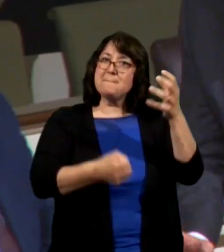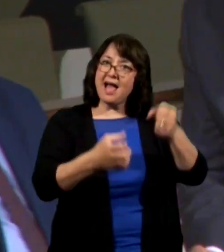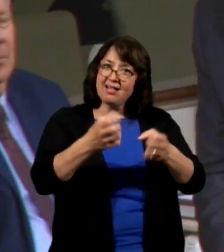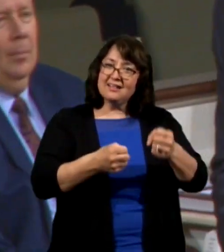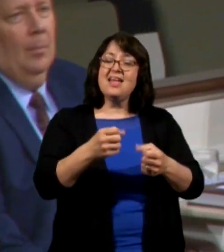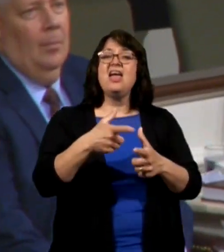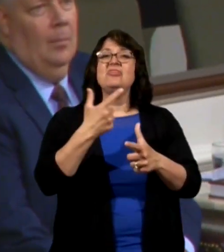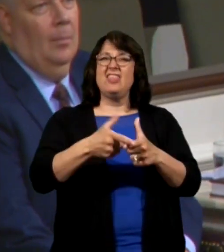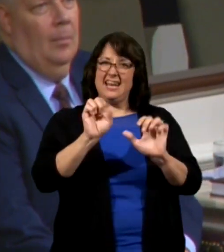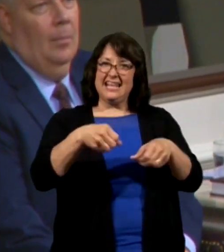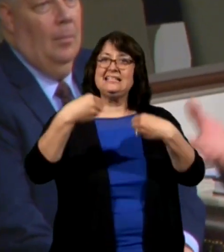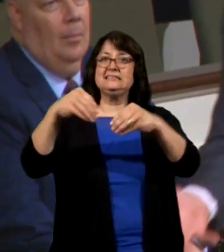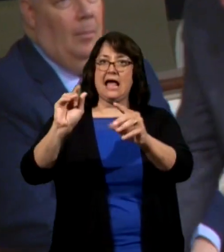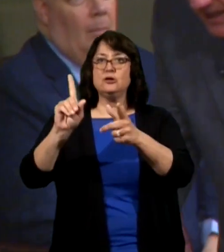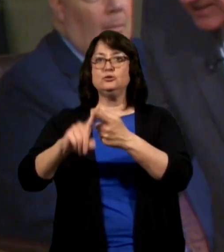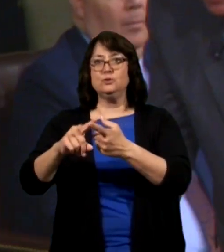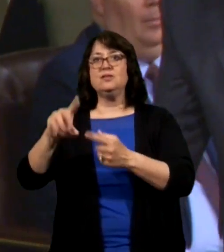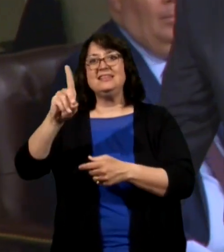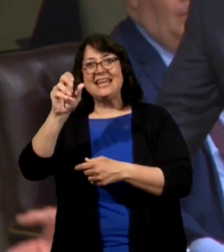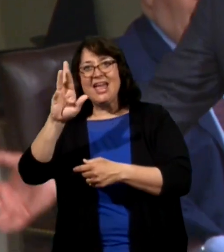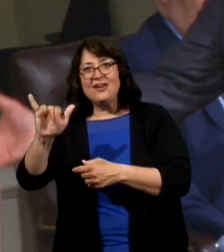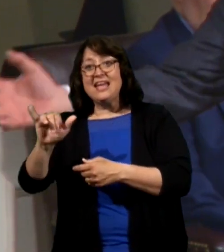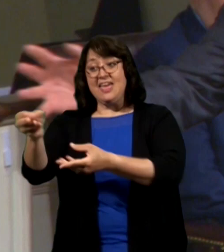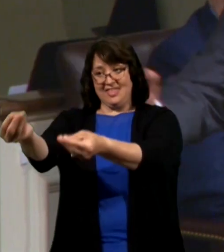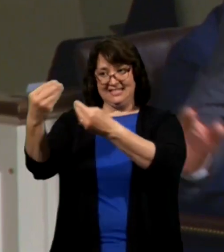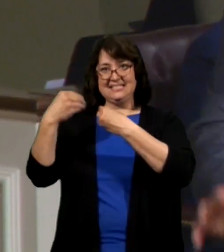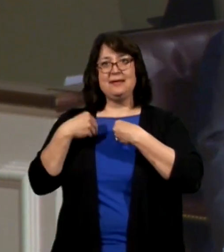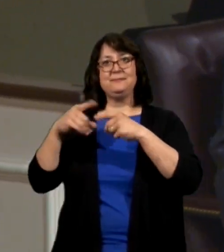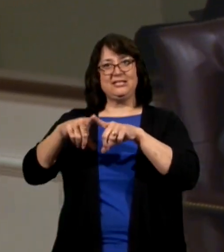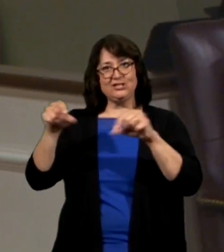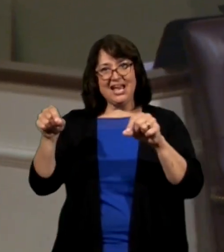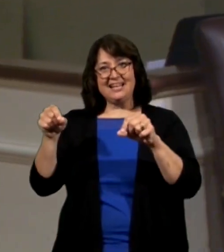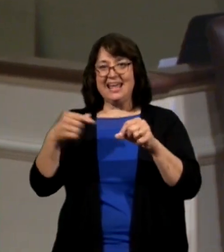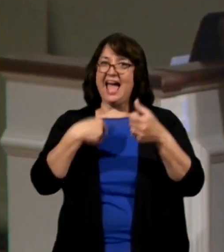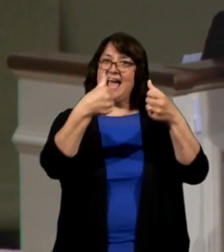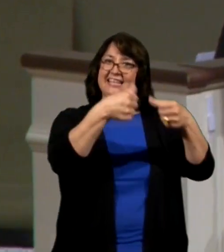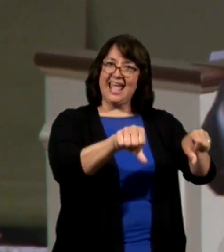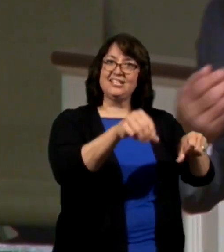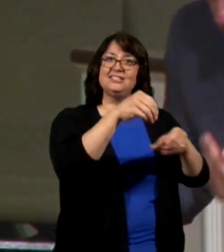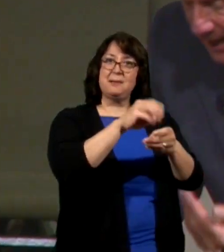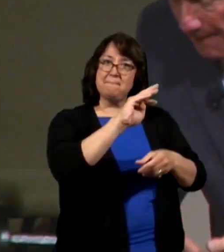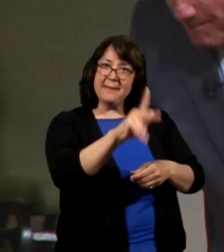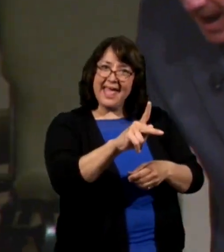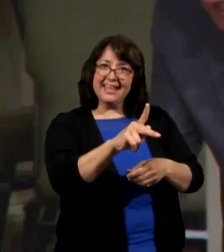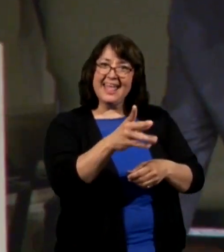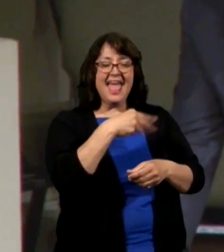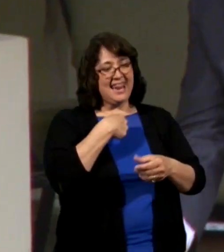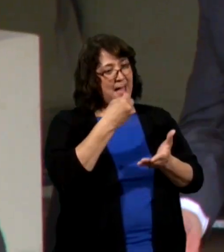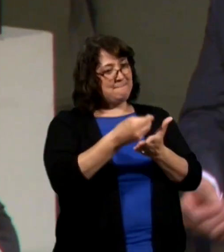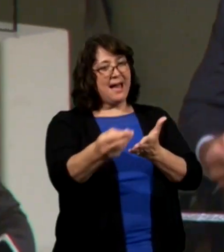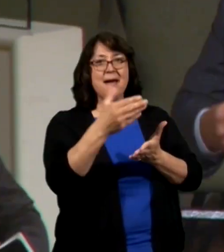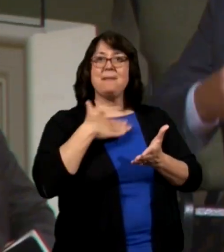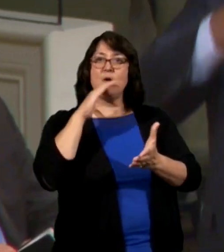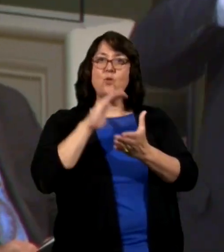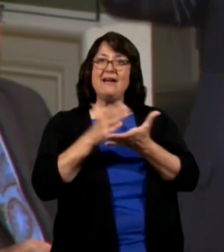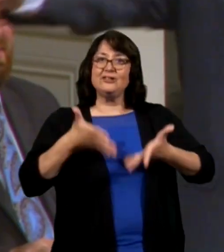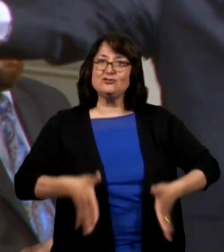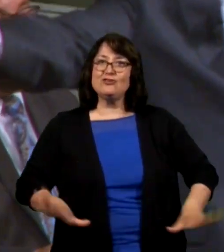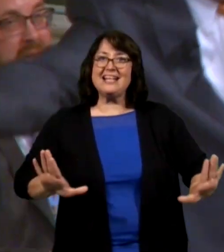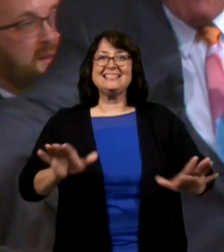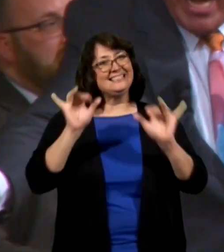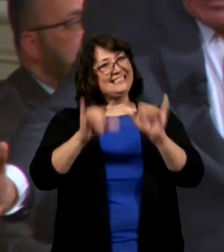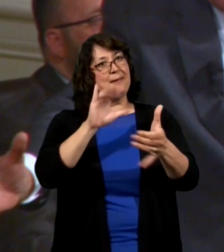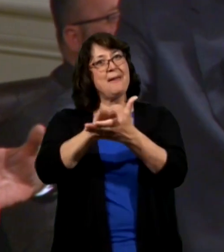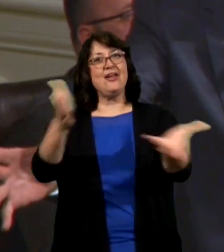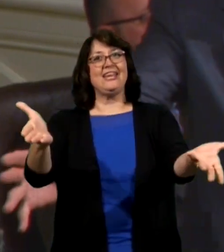can sell it to the dairy and then they send me a check and I cash it at the bank and I buy my wife a dress and